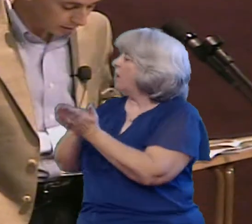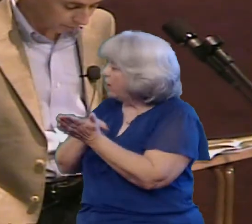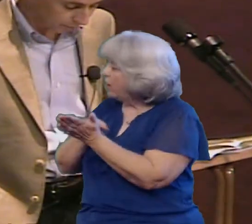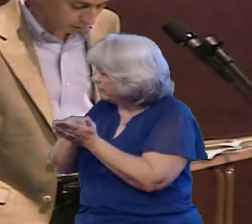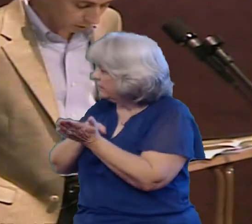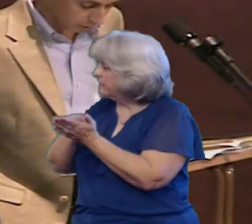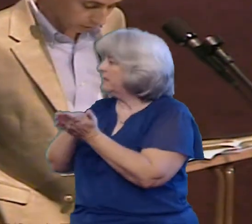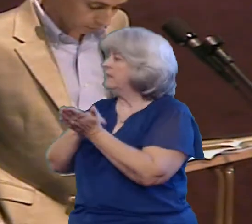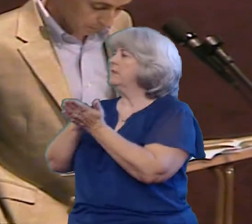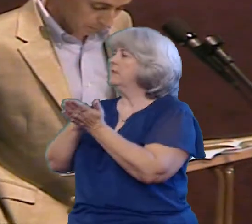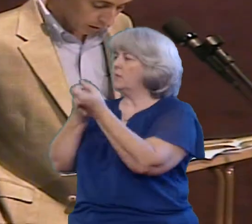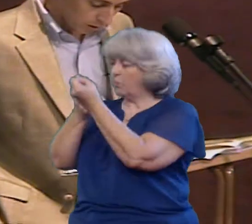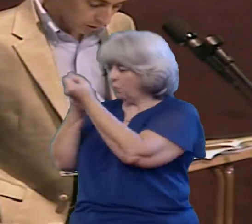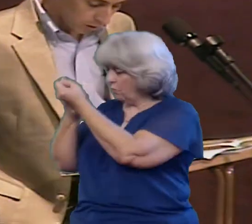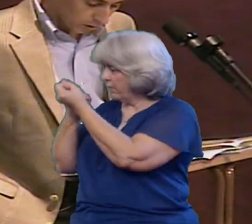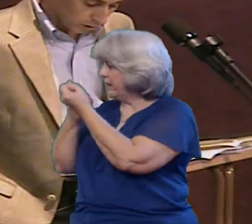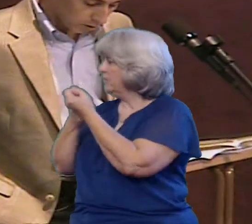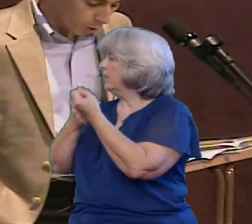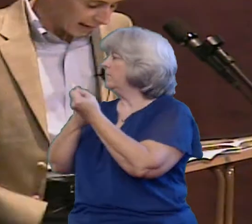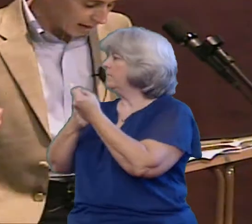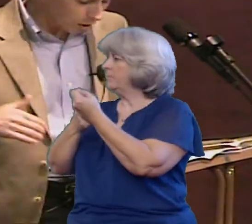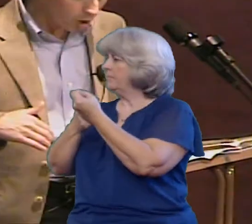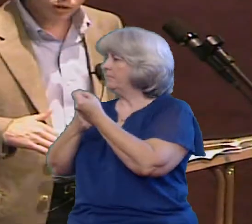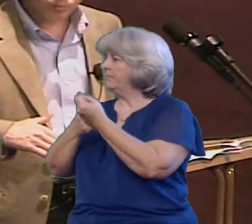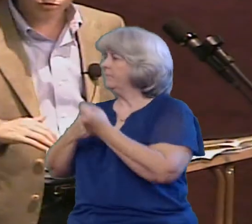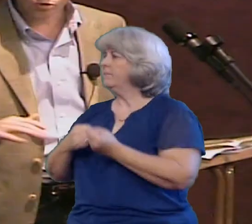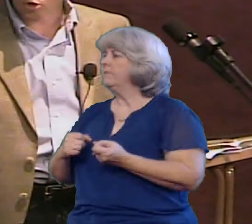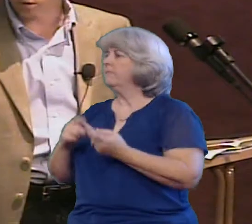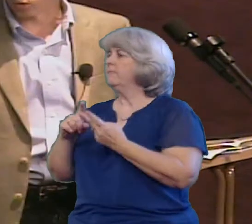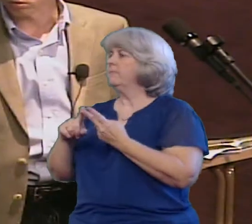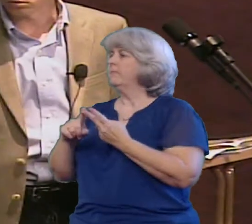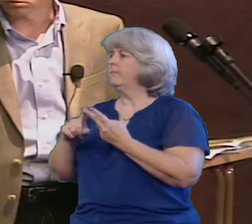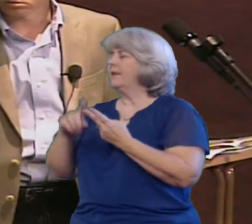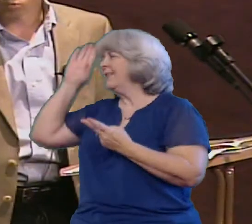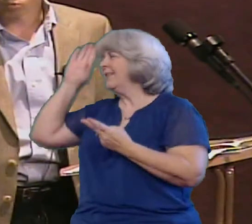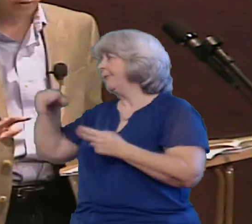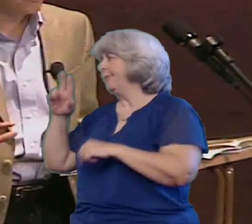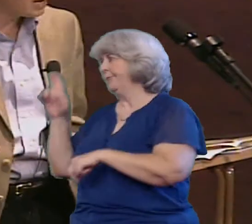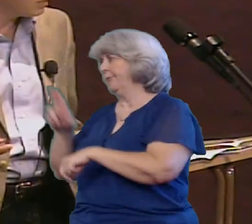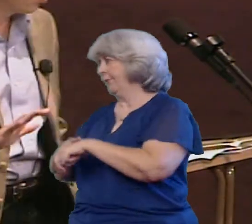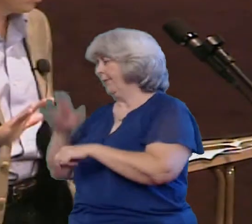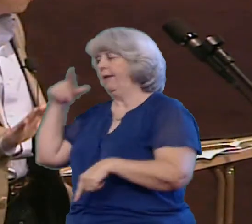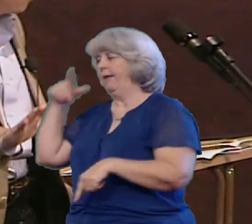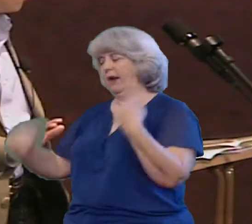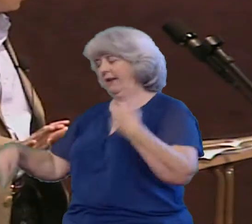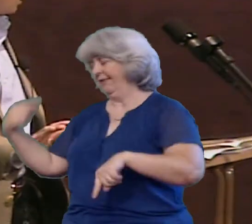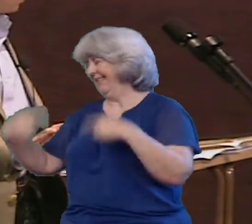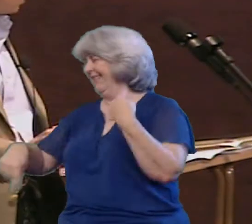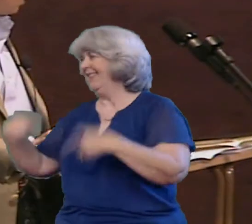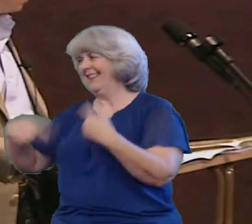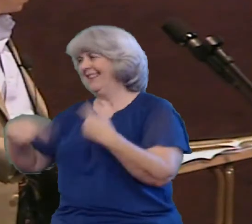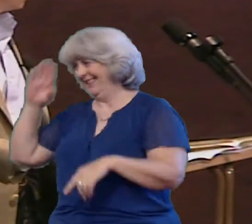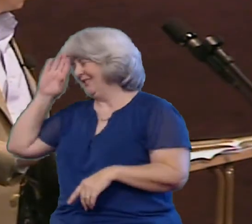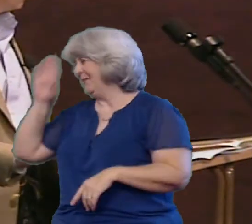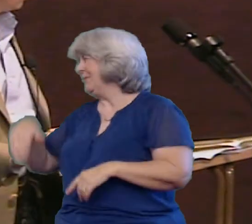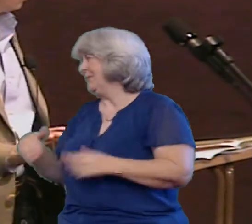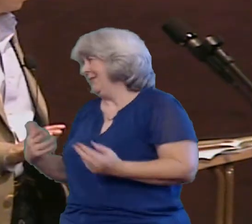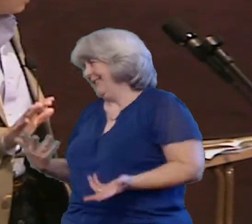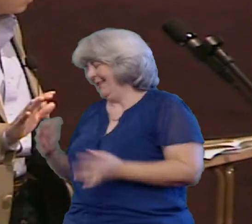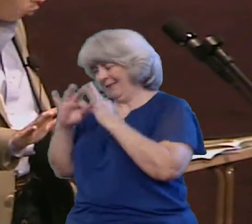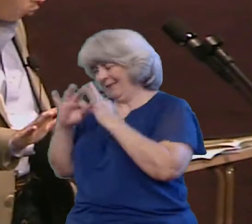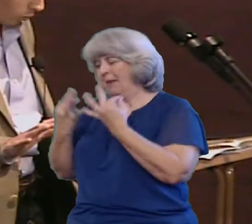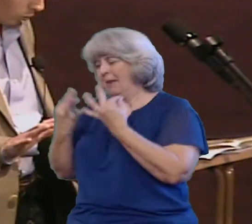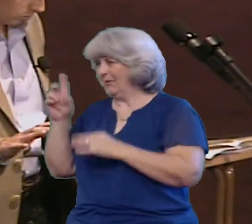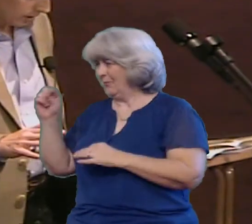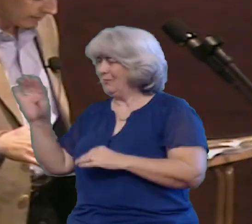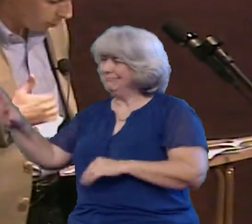be there for one another Knowing that having arguments are normal We're going to fight And we're going to fuss from time to time But